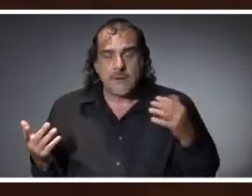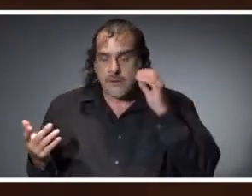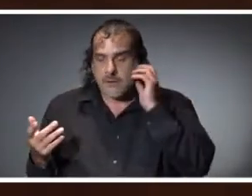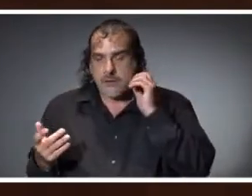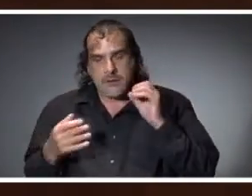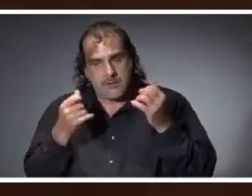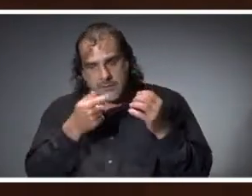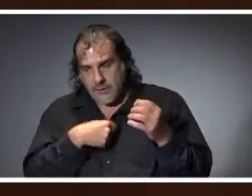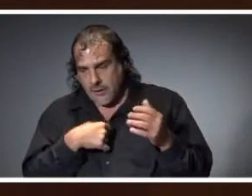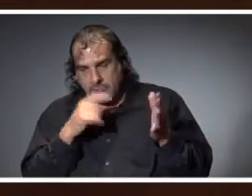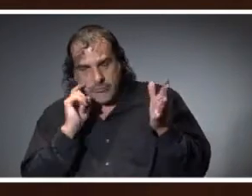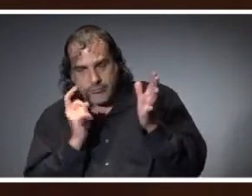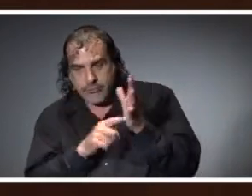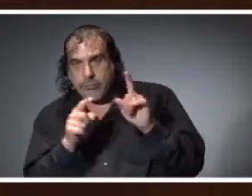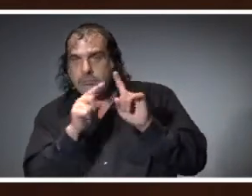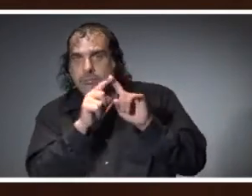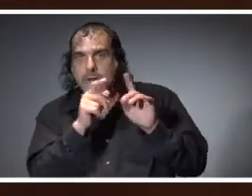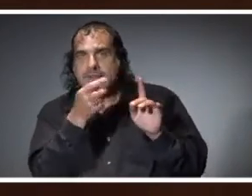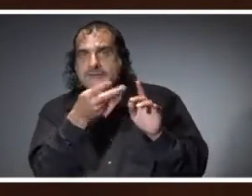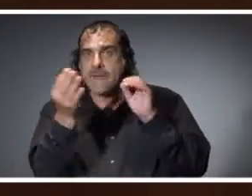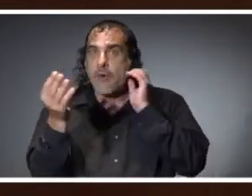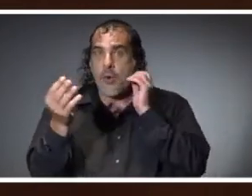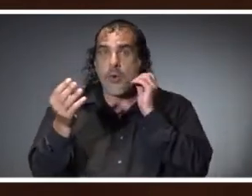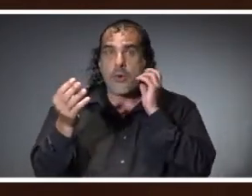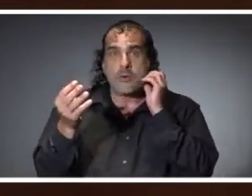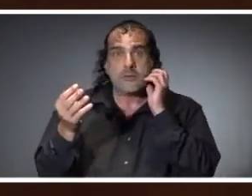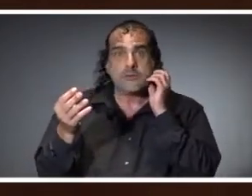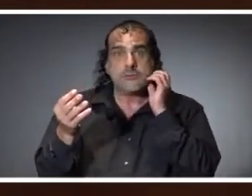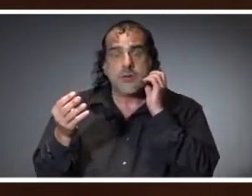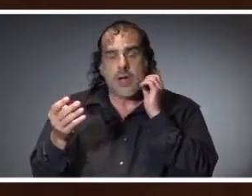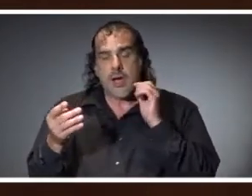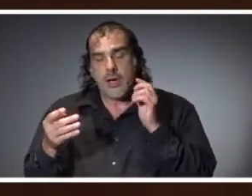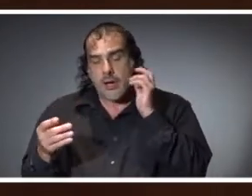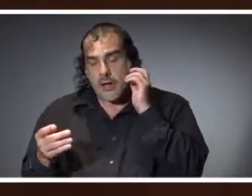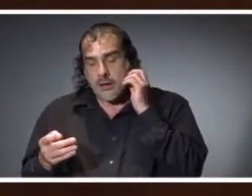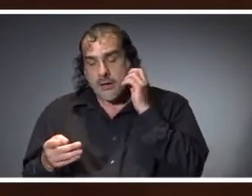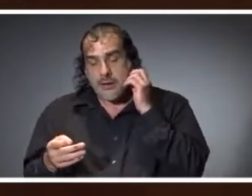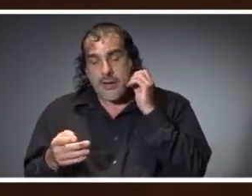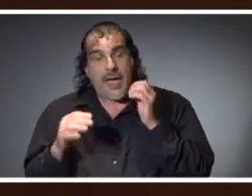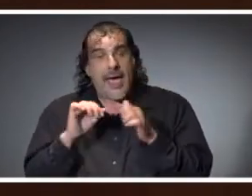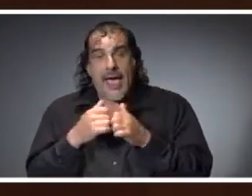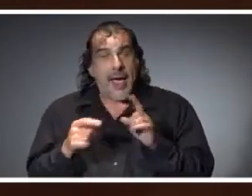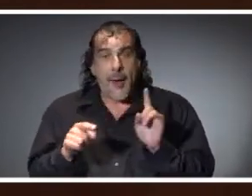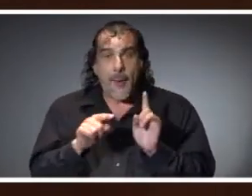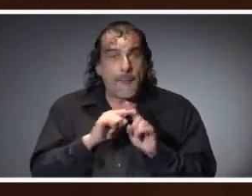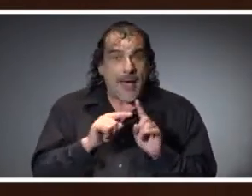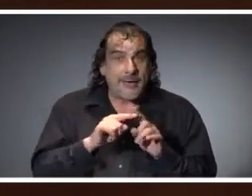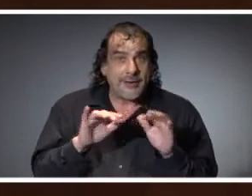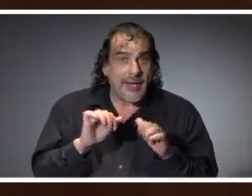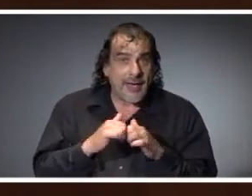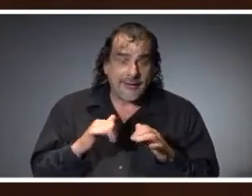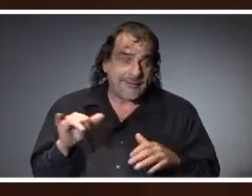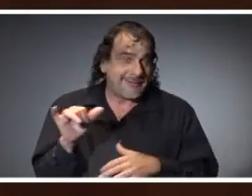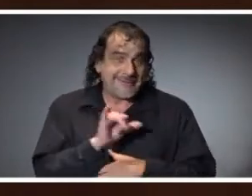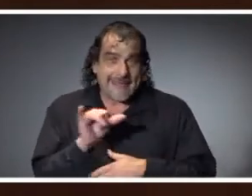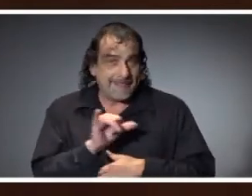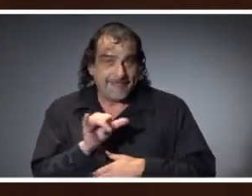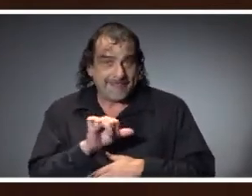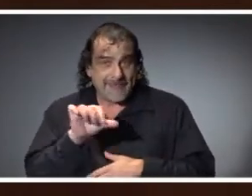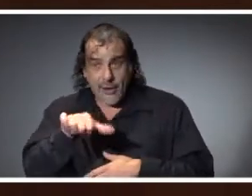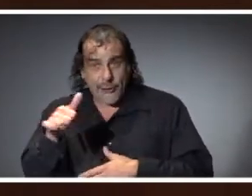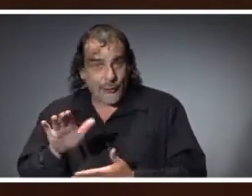identified in college and university settings. Much of what we're seeing in those settings is very similar to what we've seen